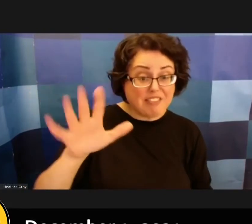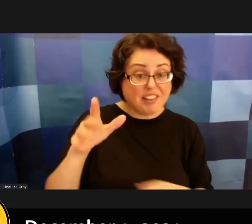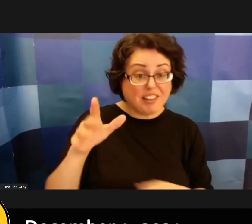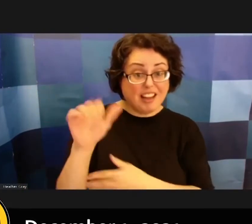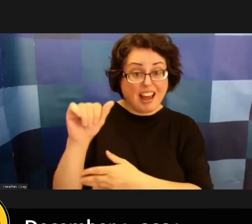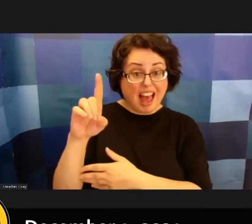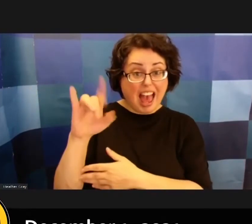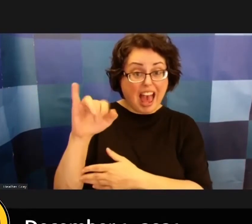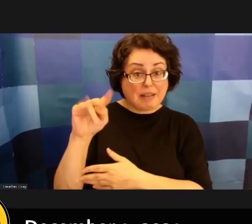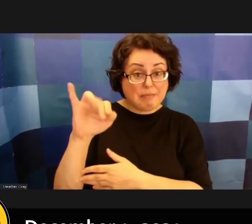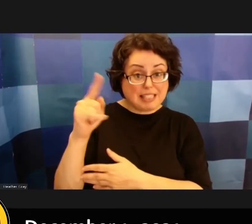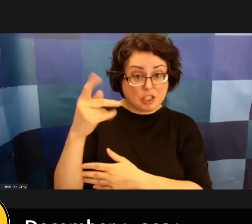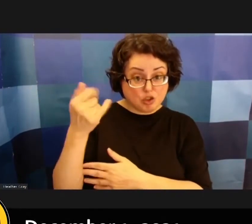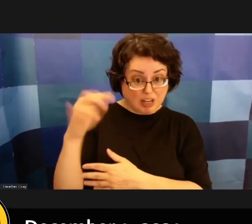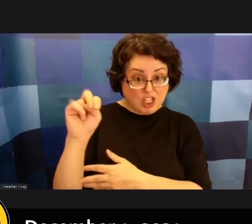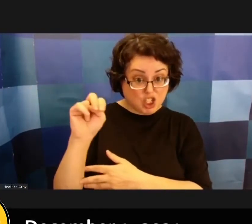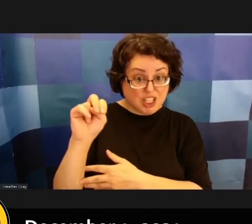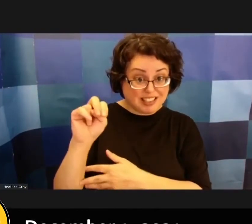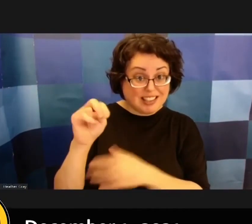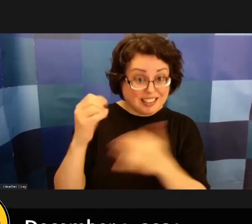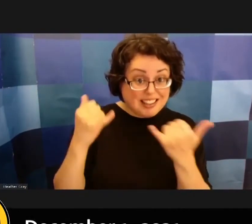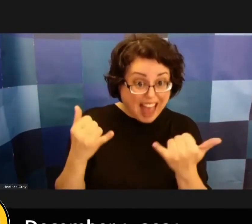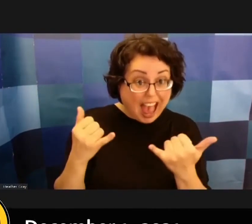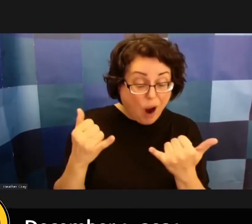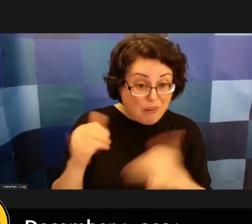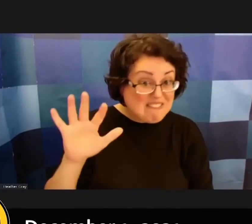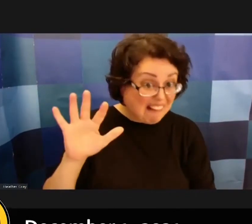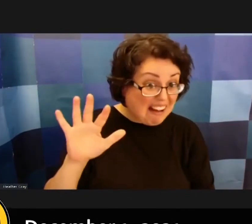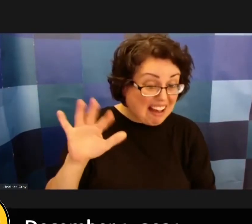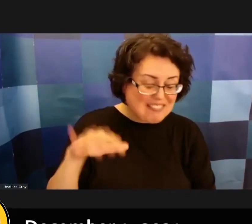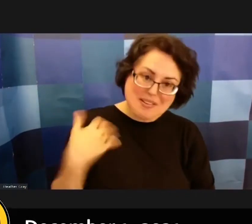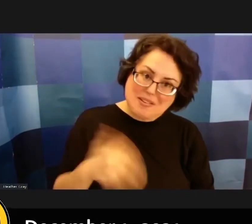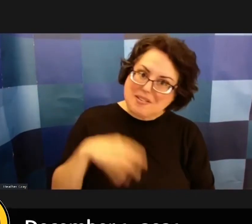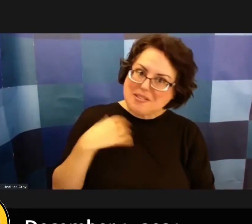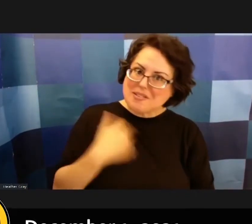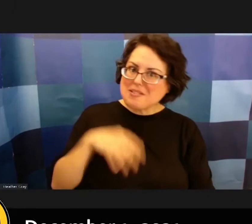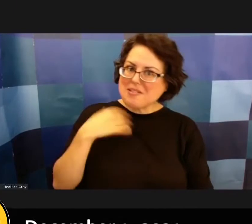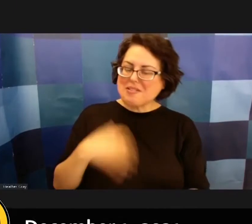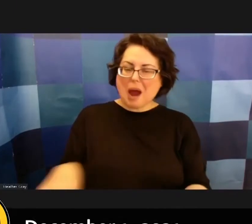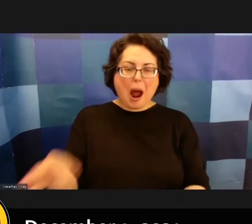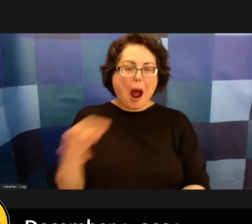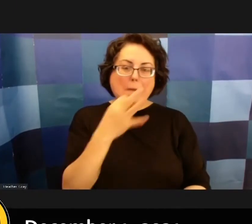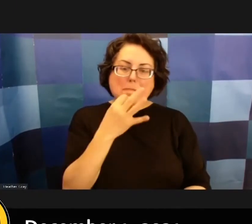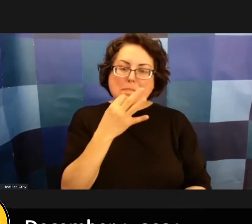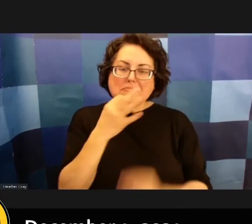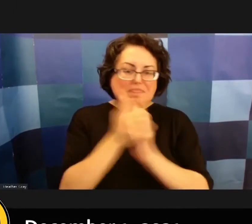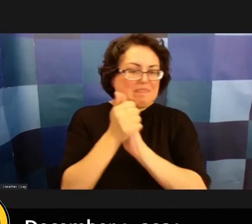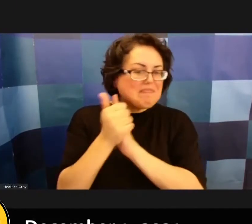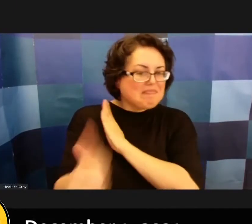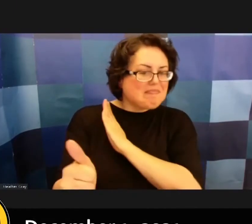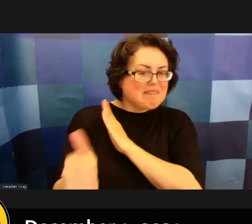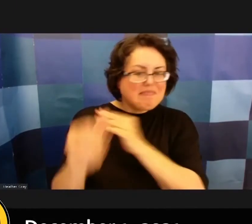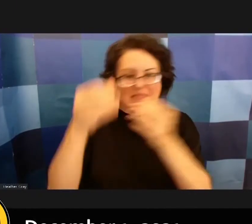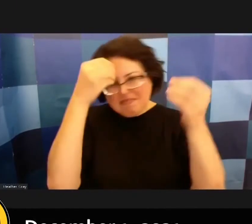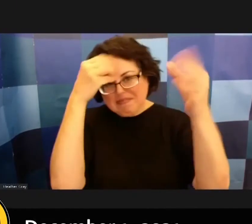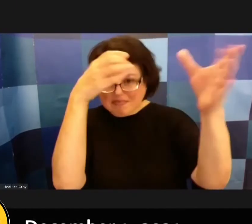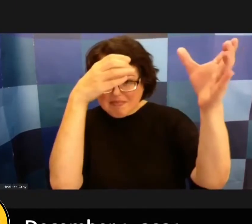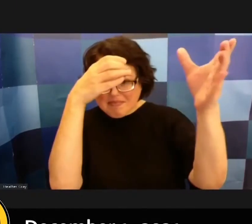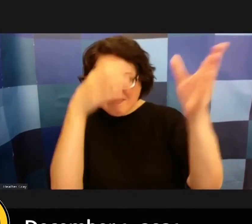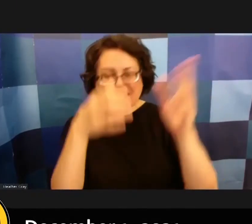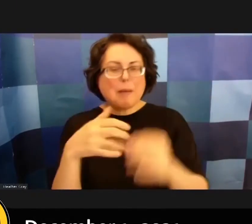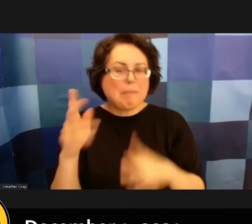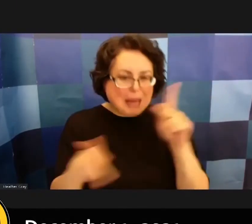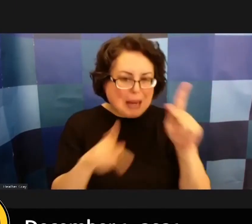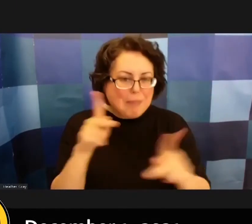um such talented talented people and um working with